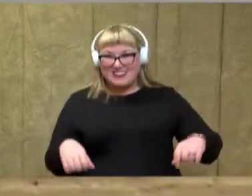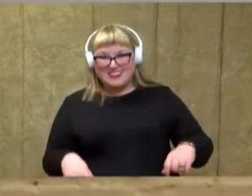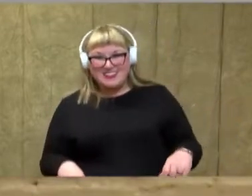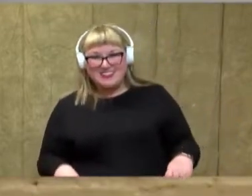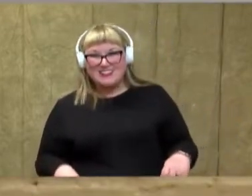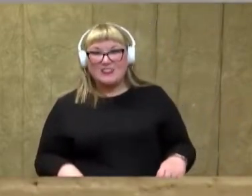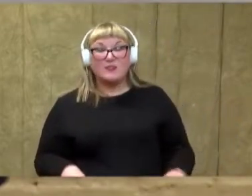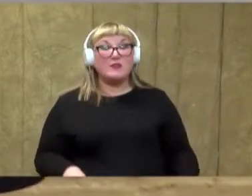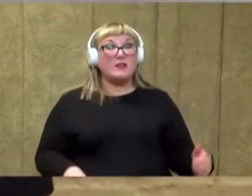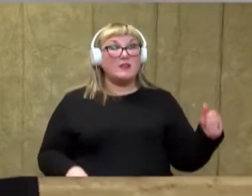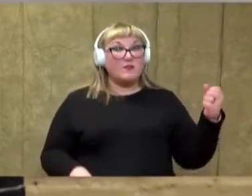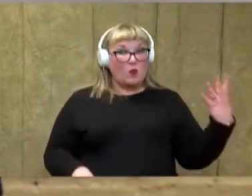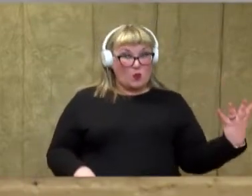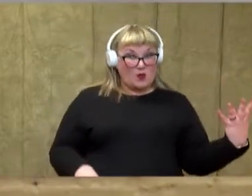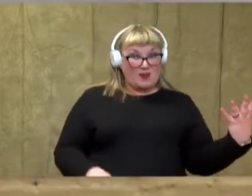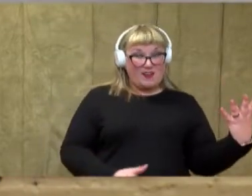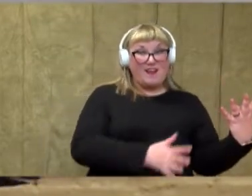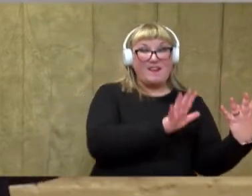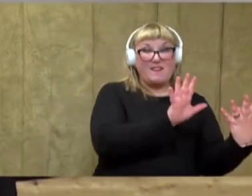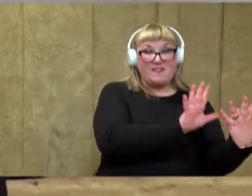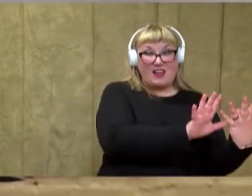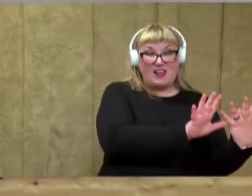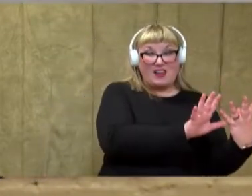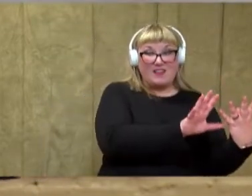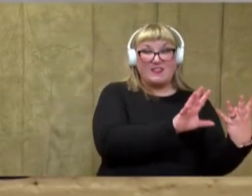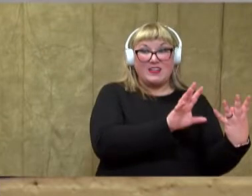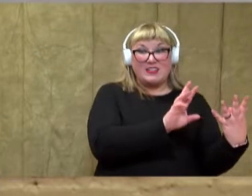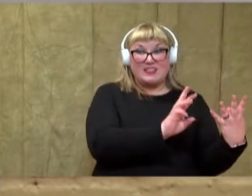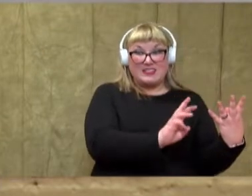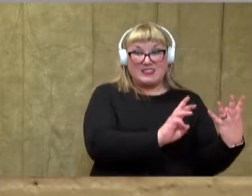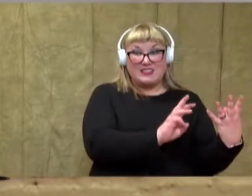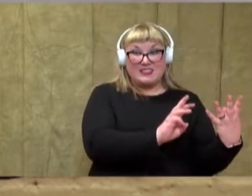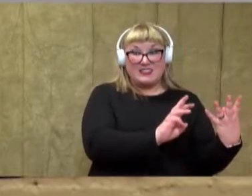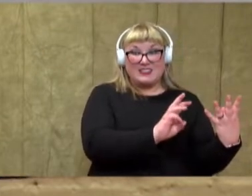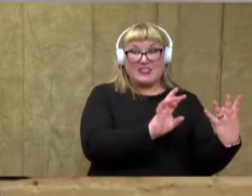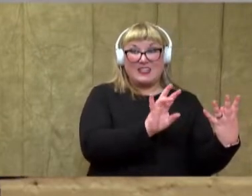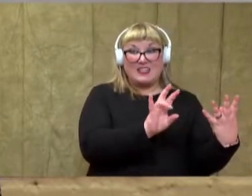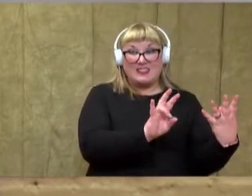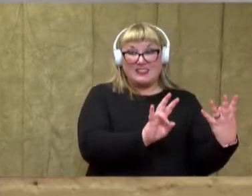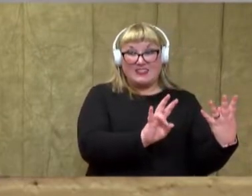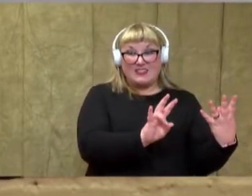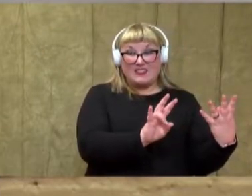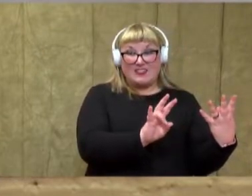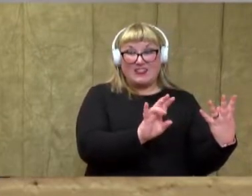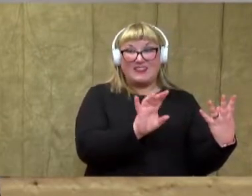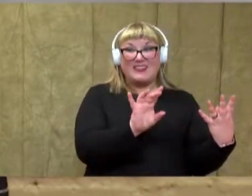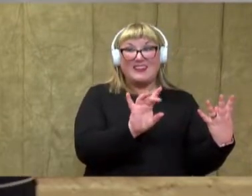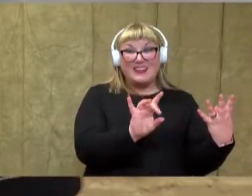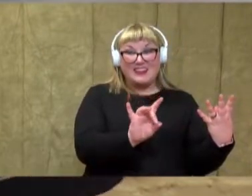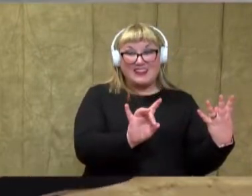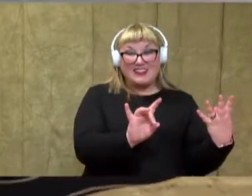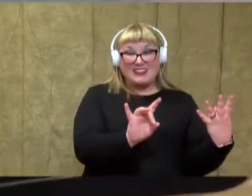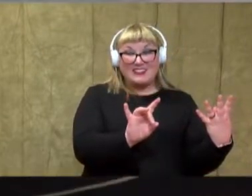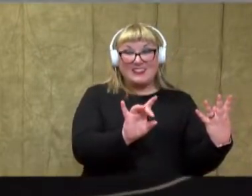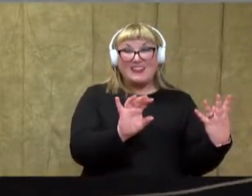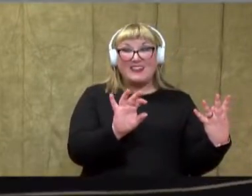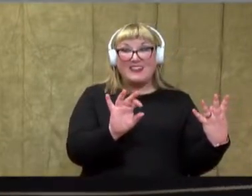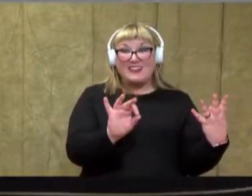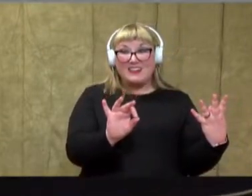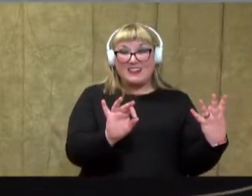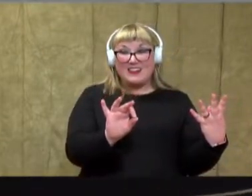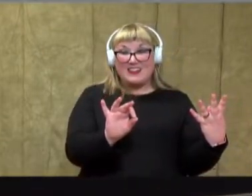job. Let's recount. 4, 5, 6, 7, 8,